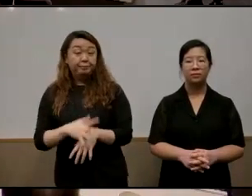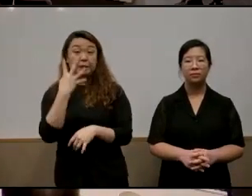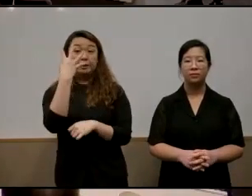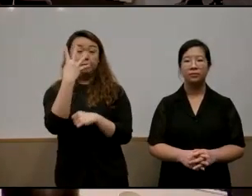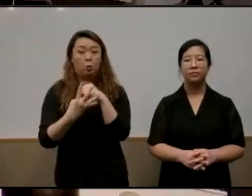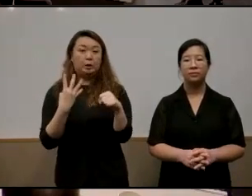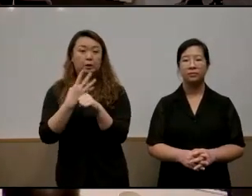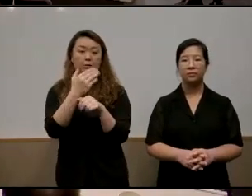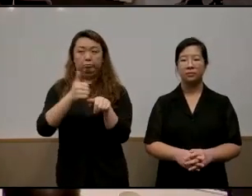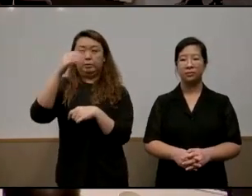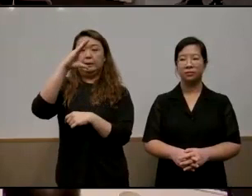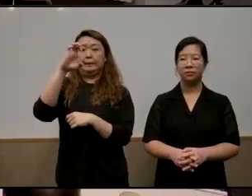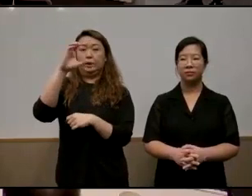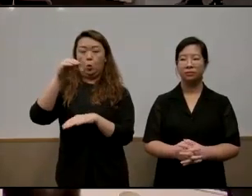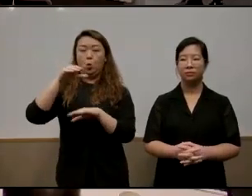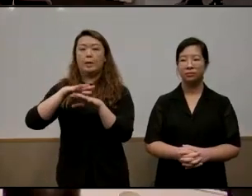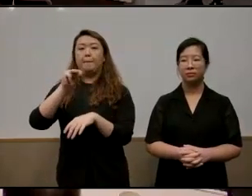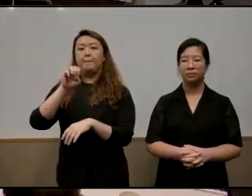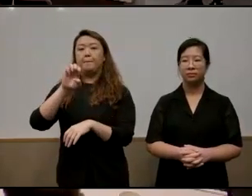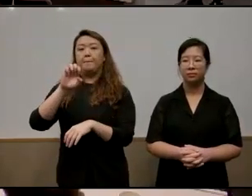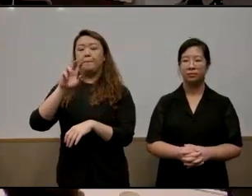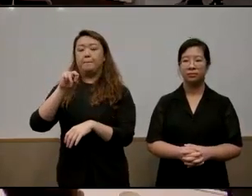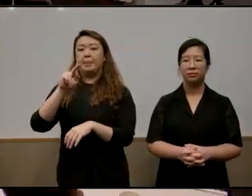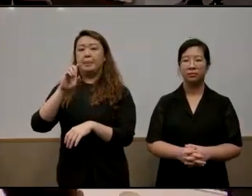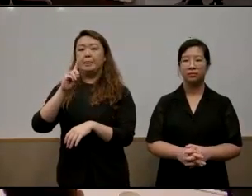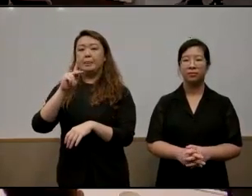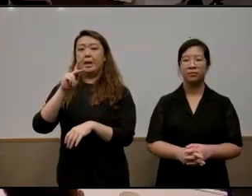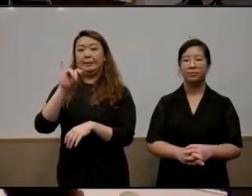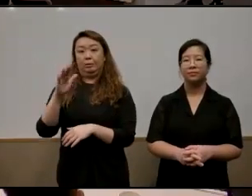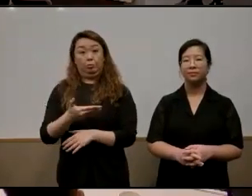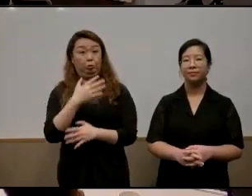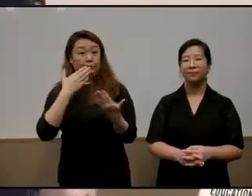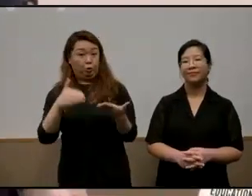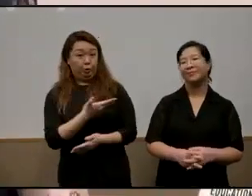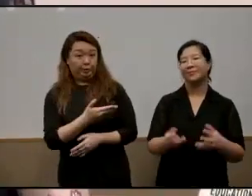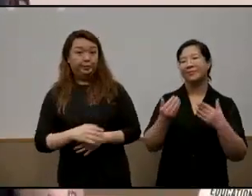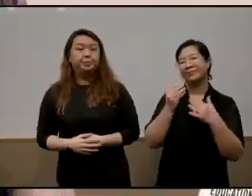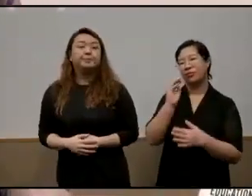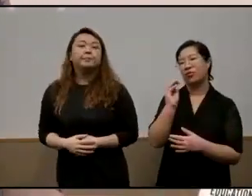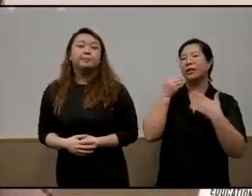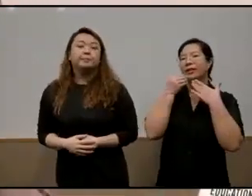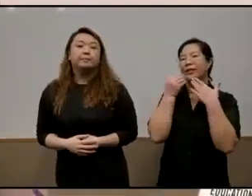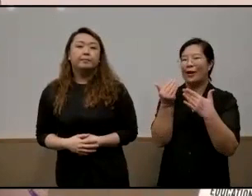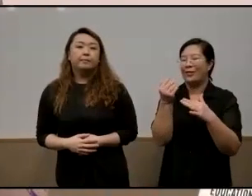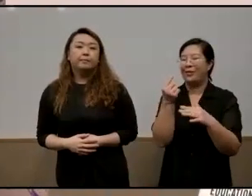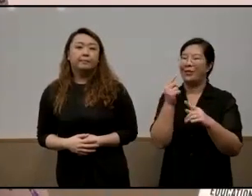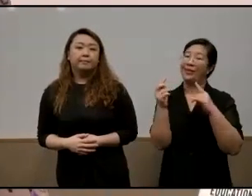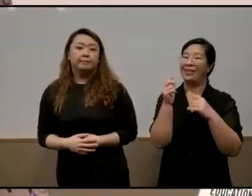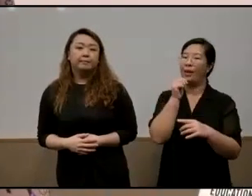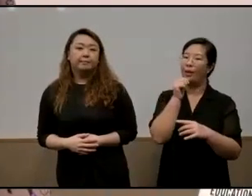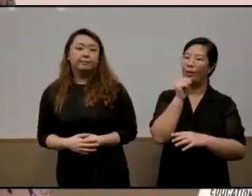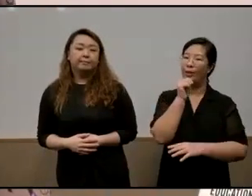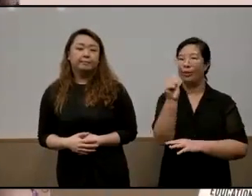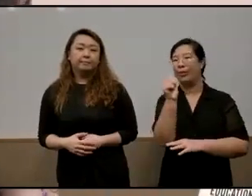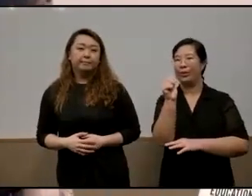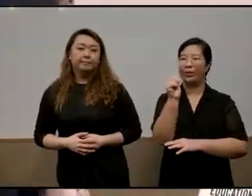as a ceo of yayasan mendaki so madame molia would you like to make your address thank you um it's not an address it's a three